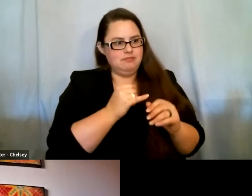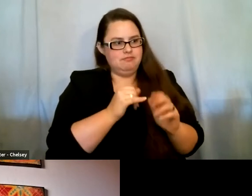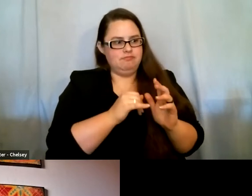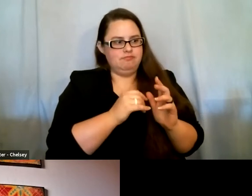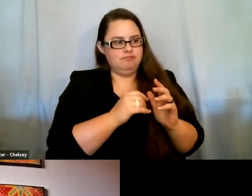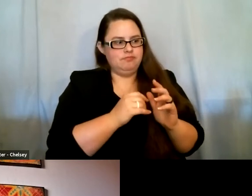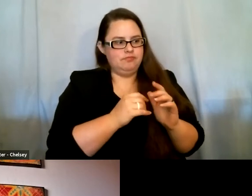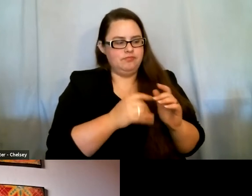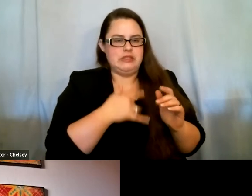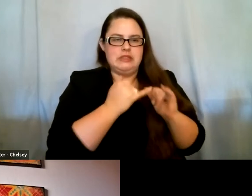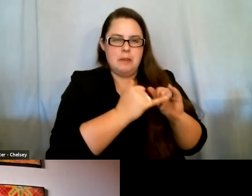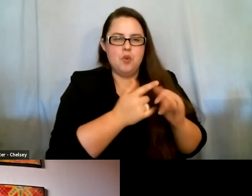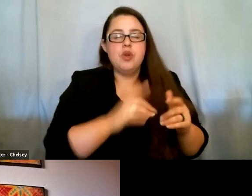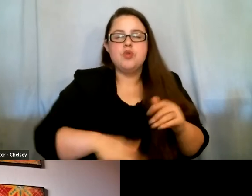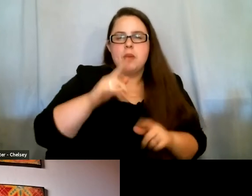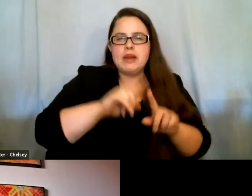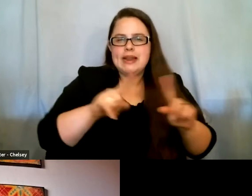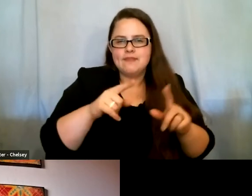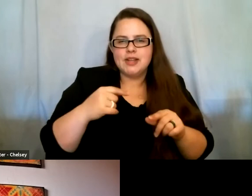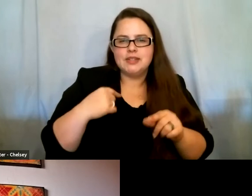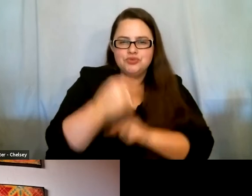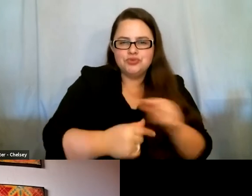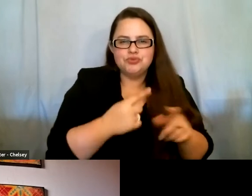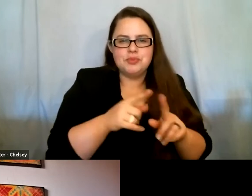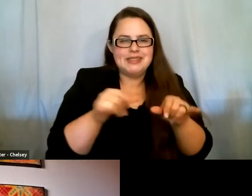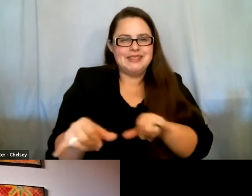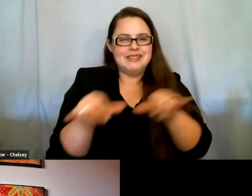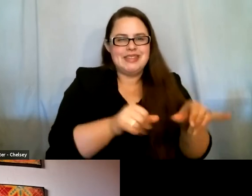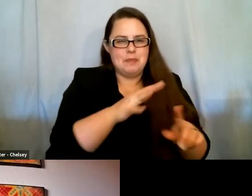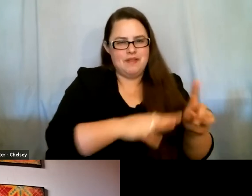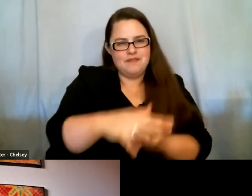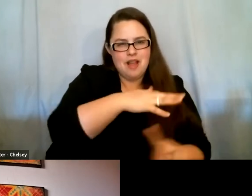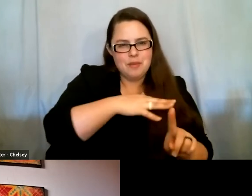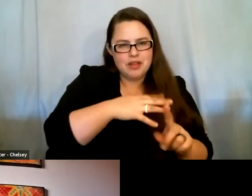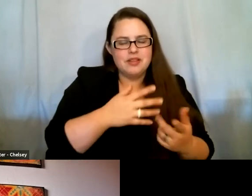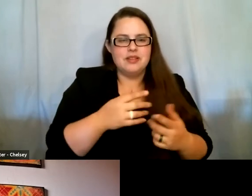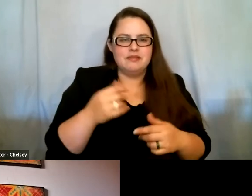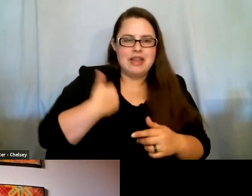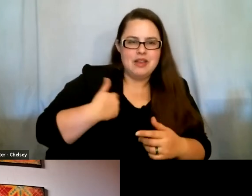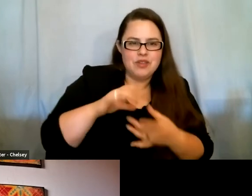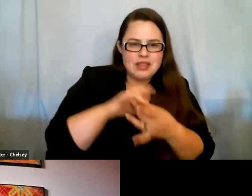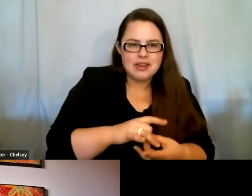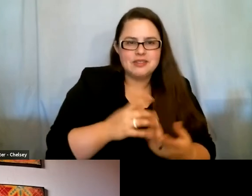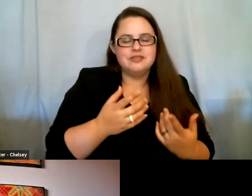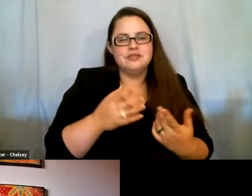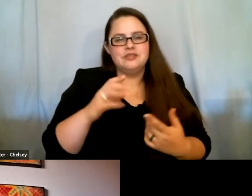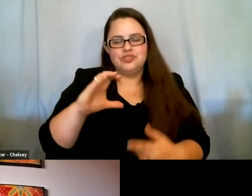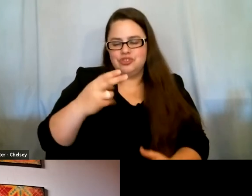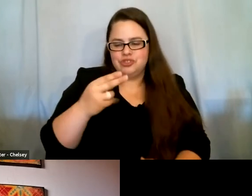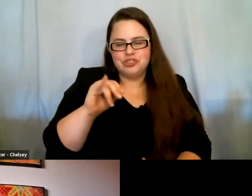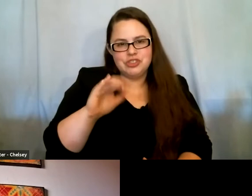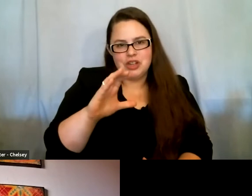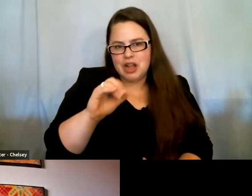you know, we grew up in different eras, but we grew up in the same environments, right? Gang-related, Chicano communities. And that definitely spoke to me